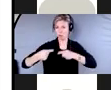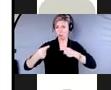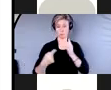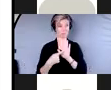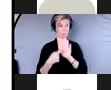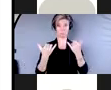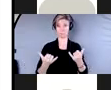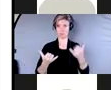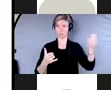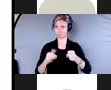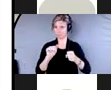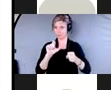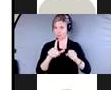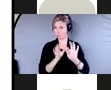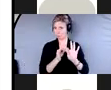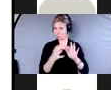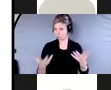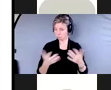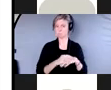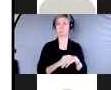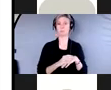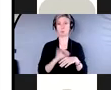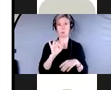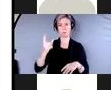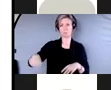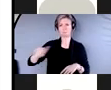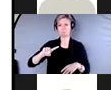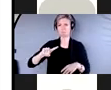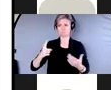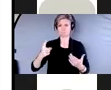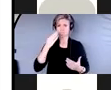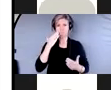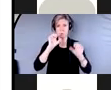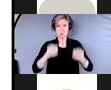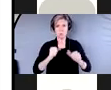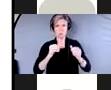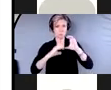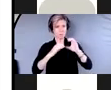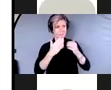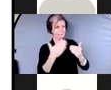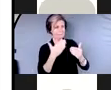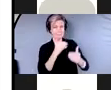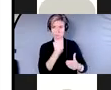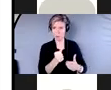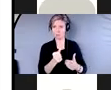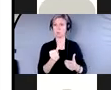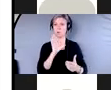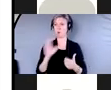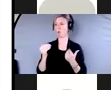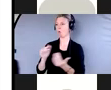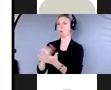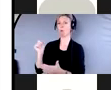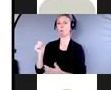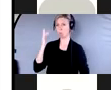limitations in terms of their ability to communicate, people taking advantage of, they're not listening to the